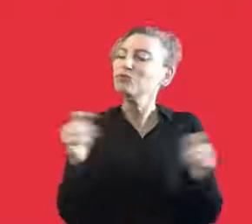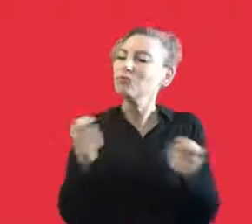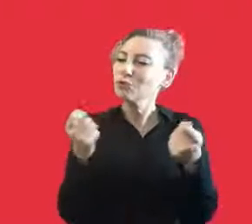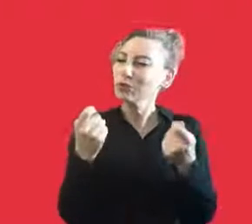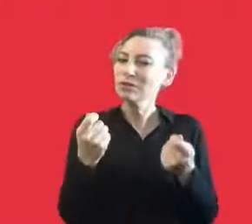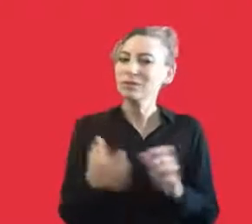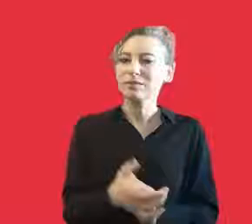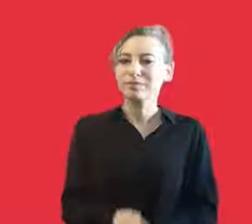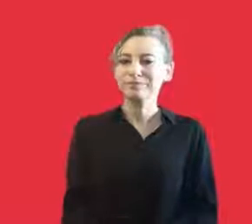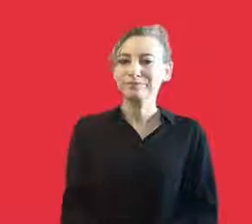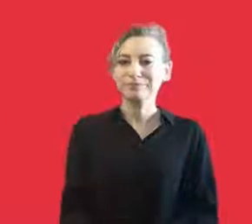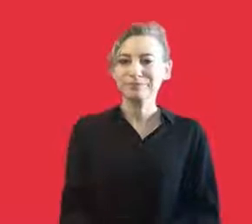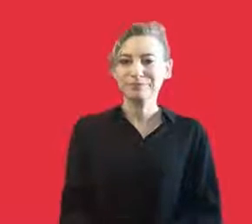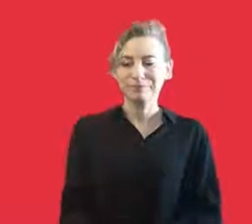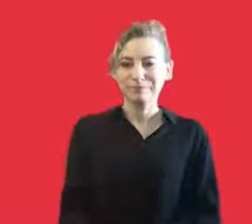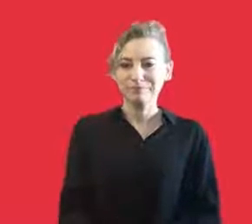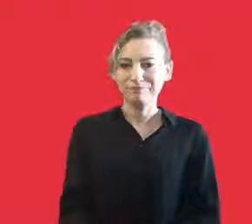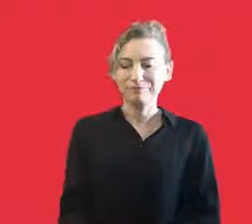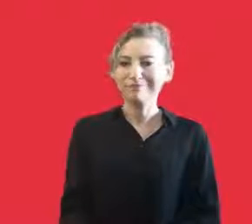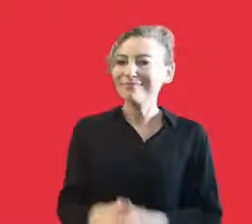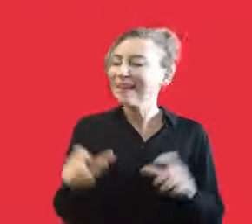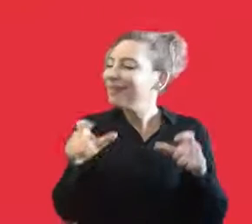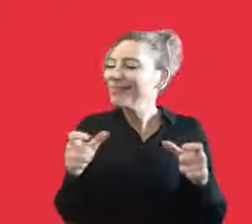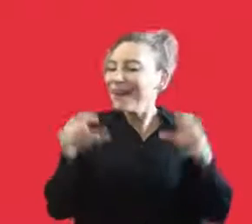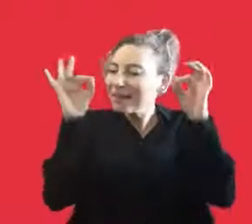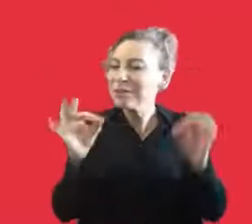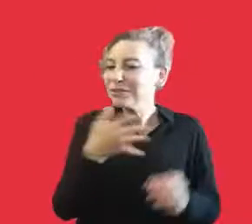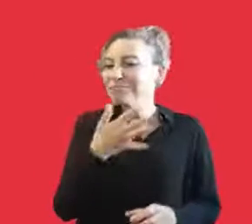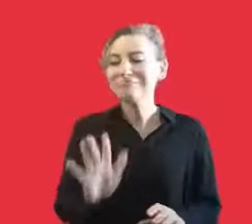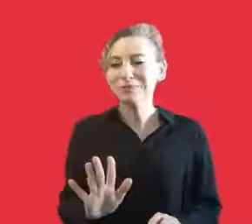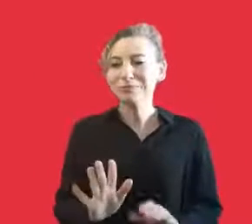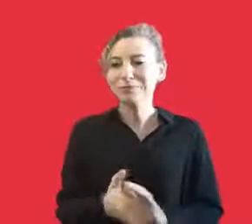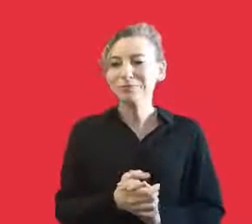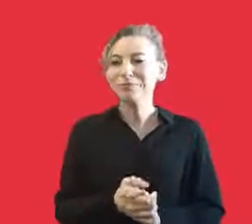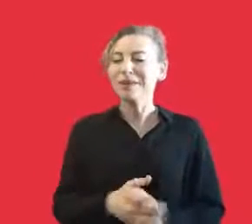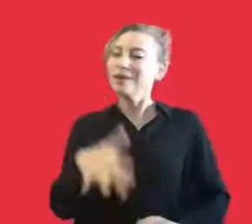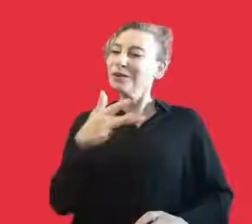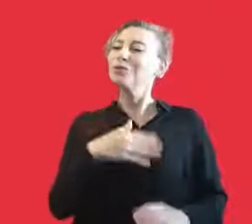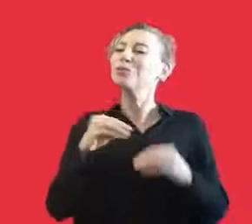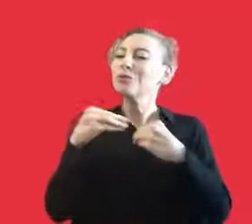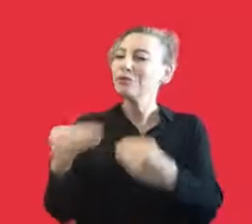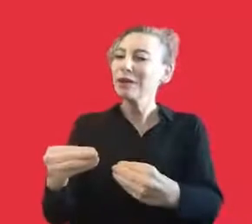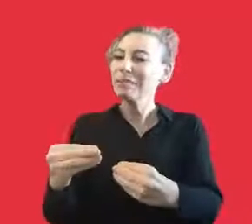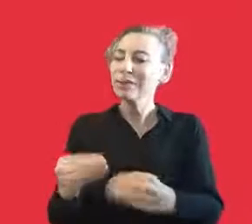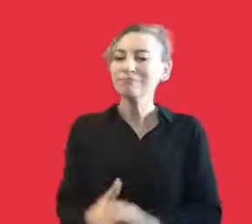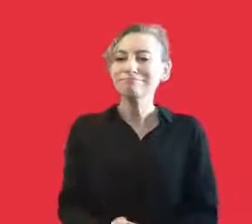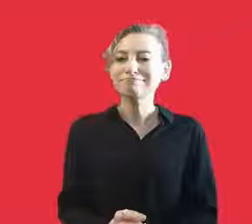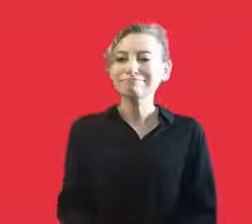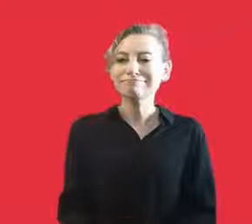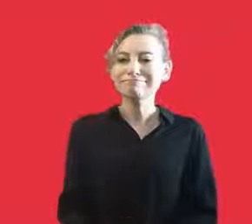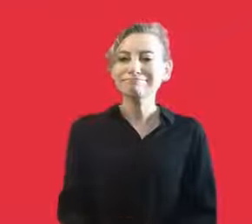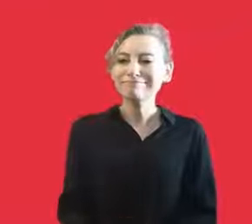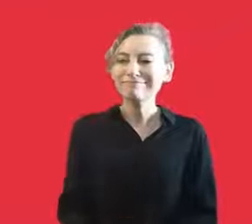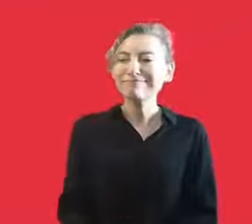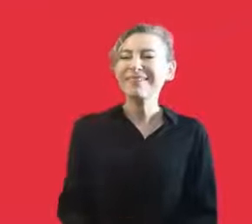worked so hard. And I don't even know where to start. But volunteerism is just